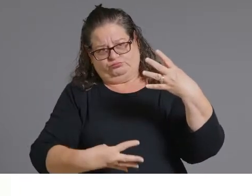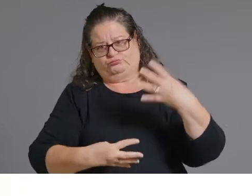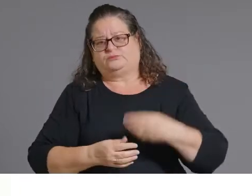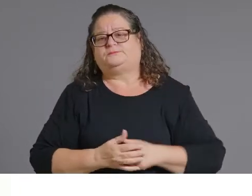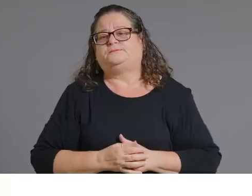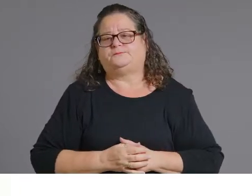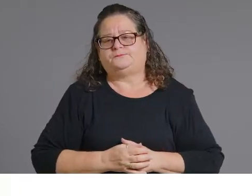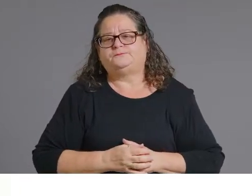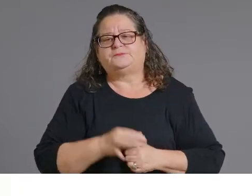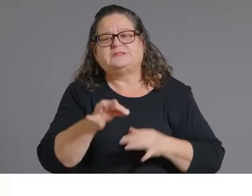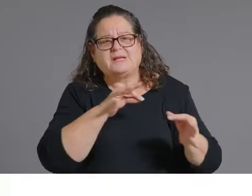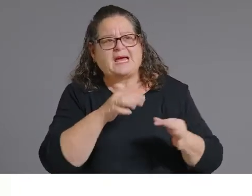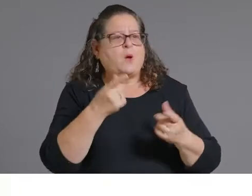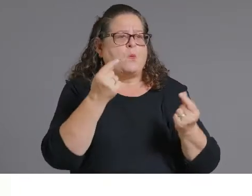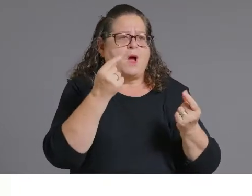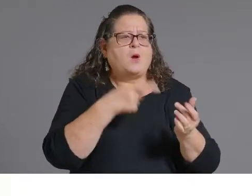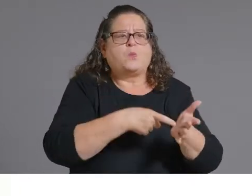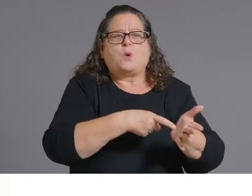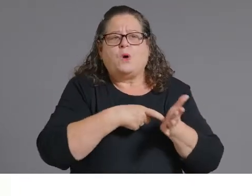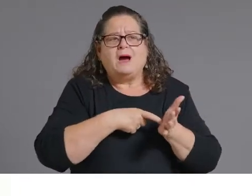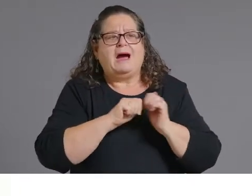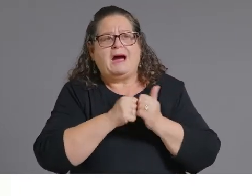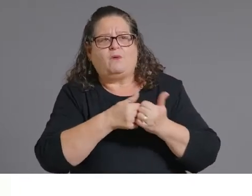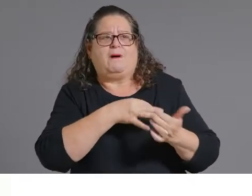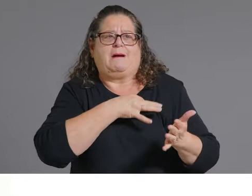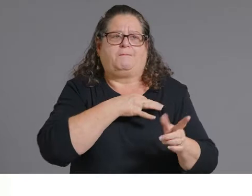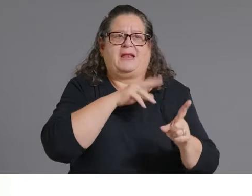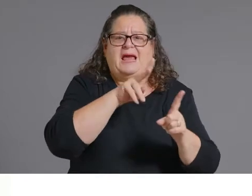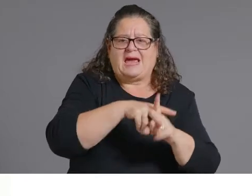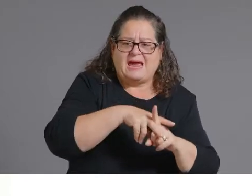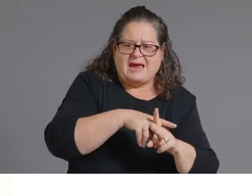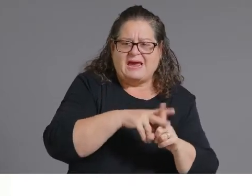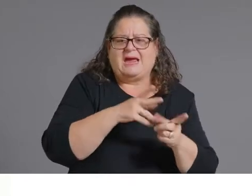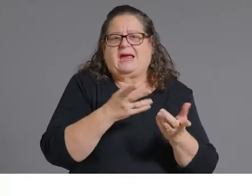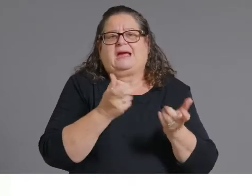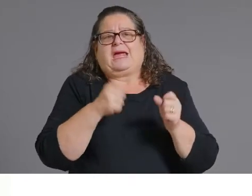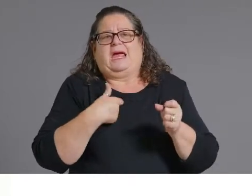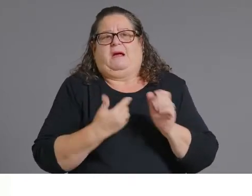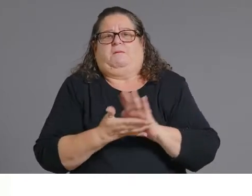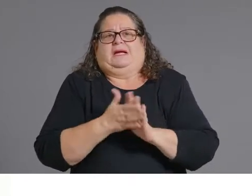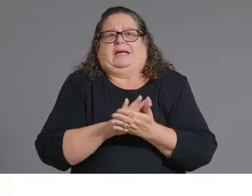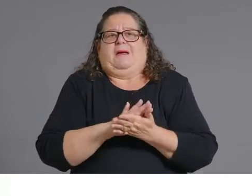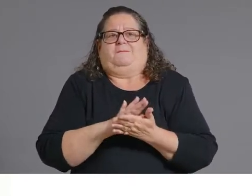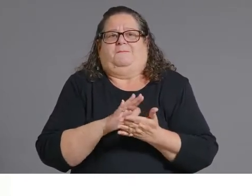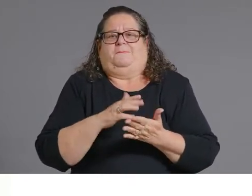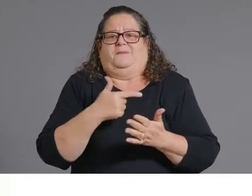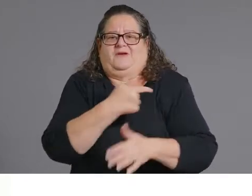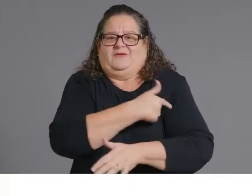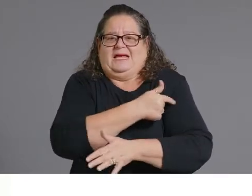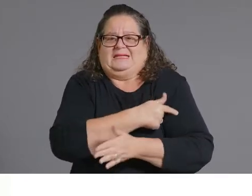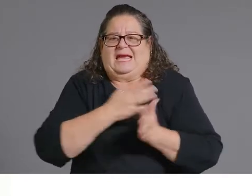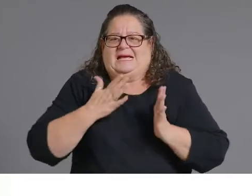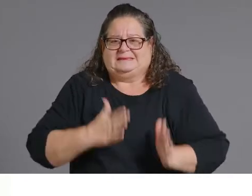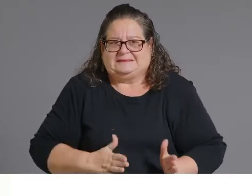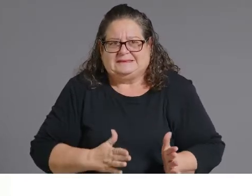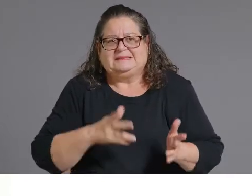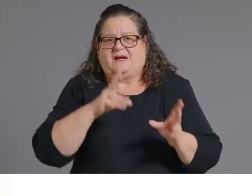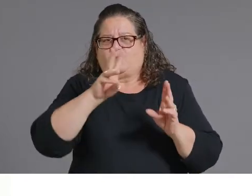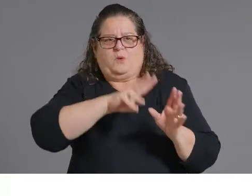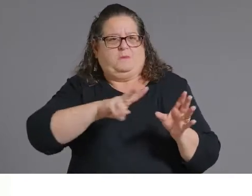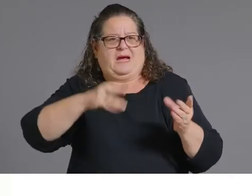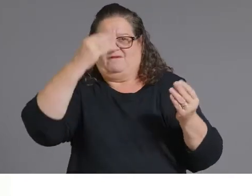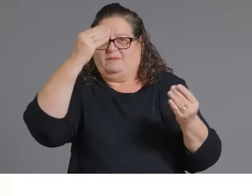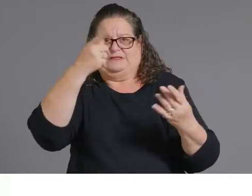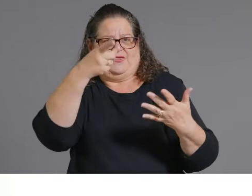necessary for that it has all of the applications frequently asked questions and information that a provider may need to know to